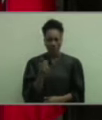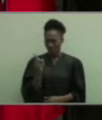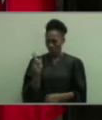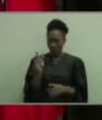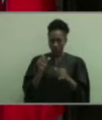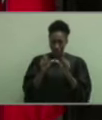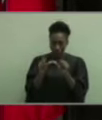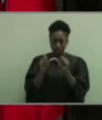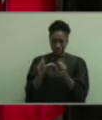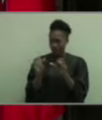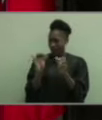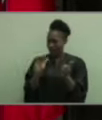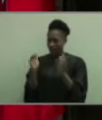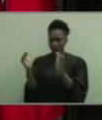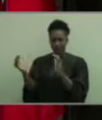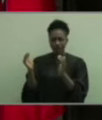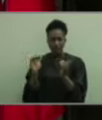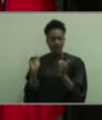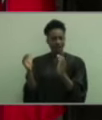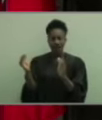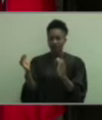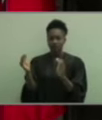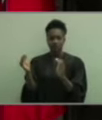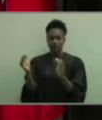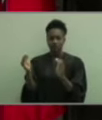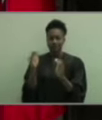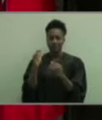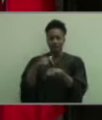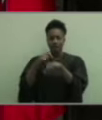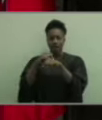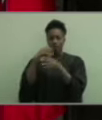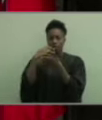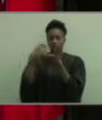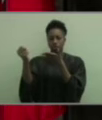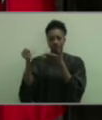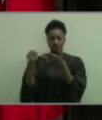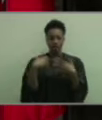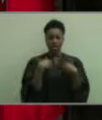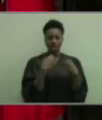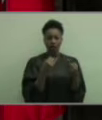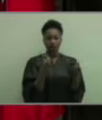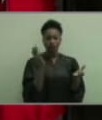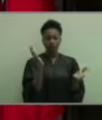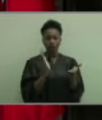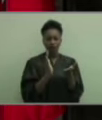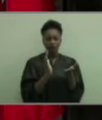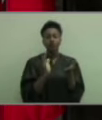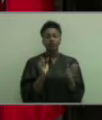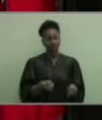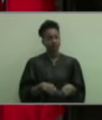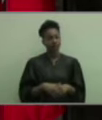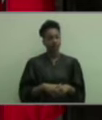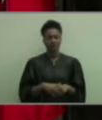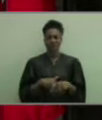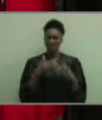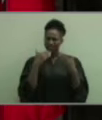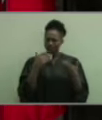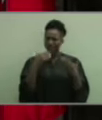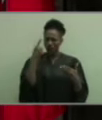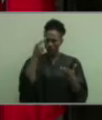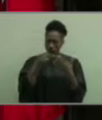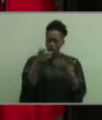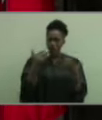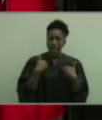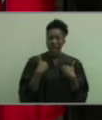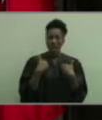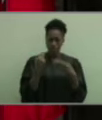comparisons are a complete waste of your time and health. Instead, be grateful for what you have in front of you and use those resources